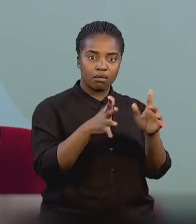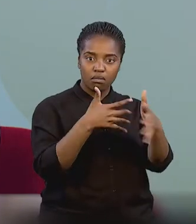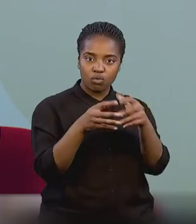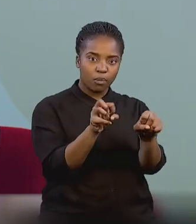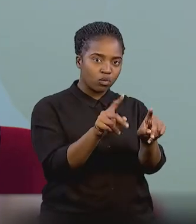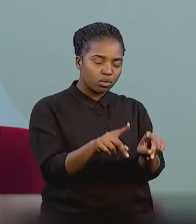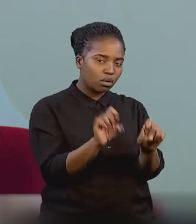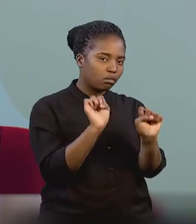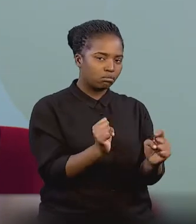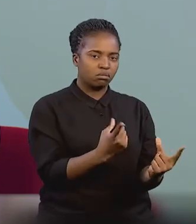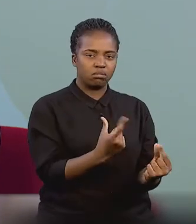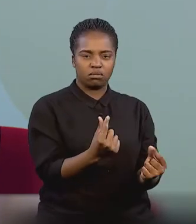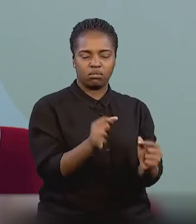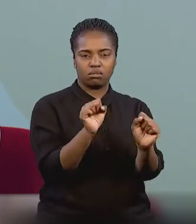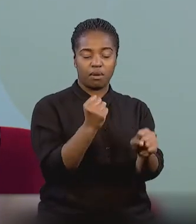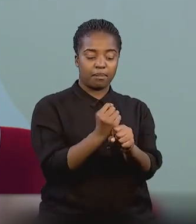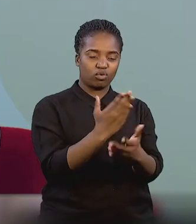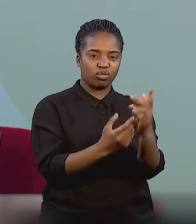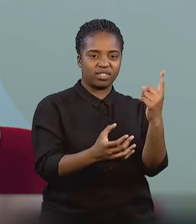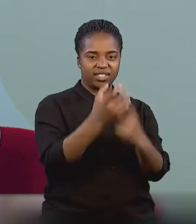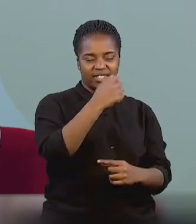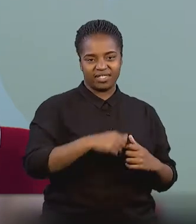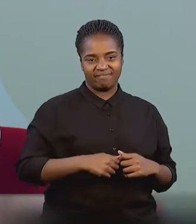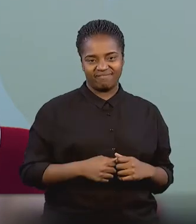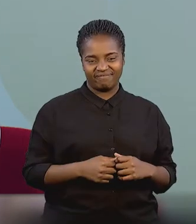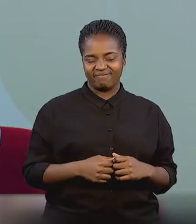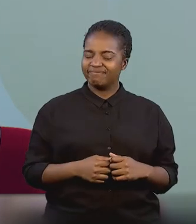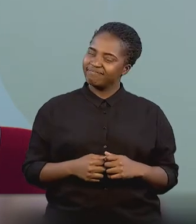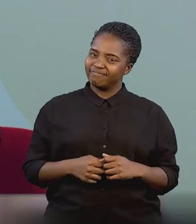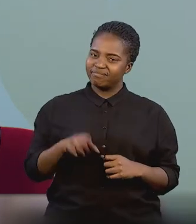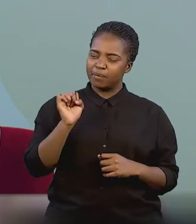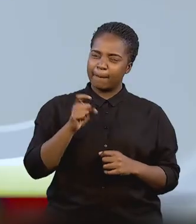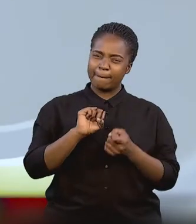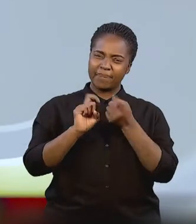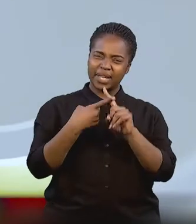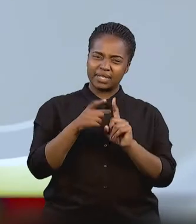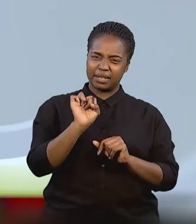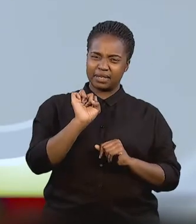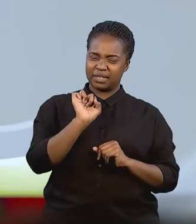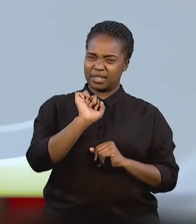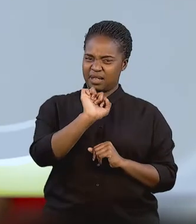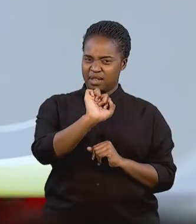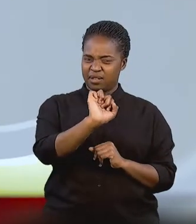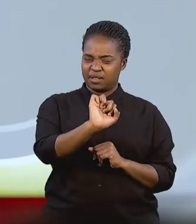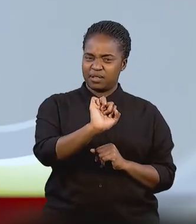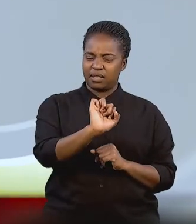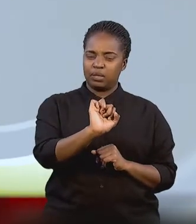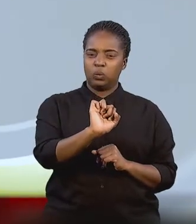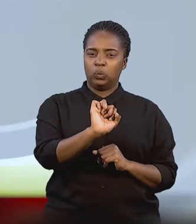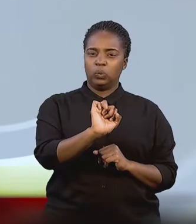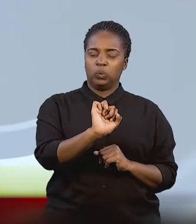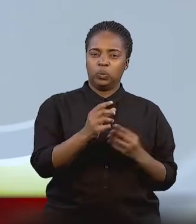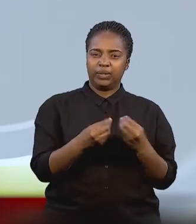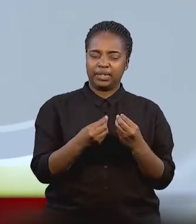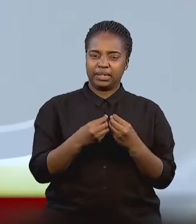grabbing every opportunity that's thrown his way and making a success of it. And his accident brought a lot of things